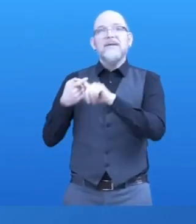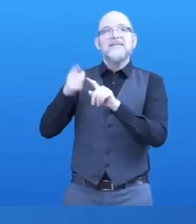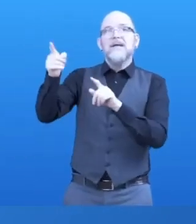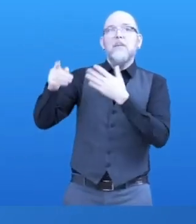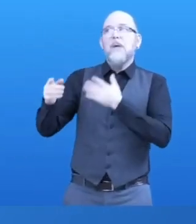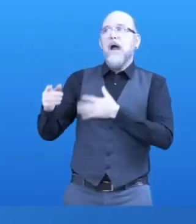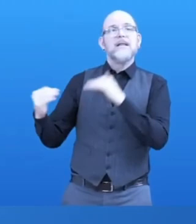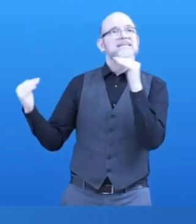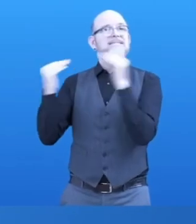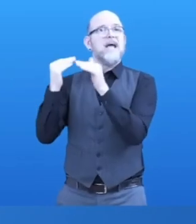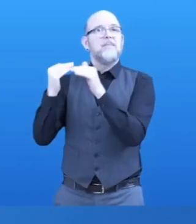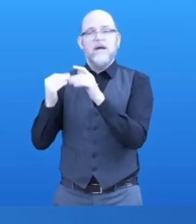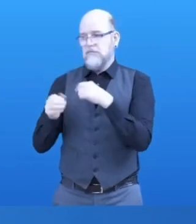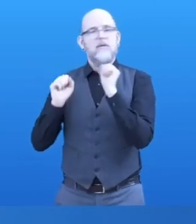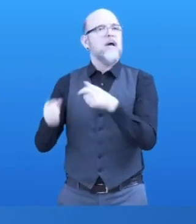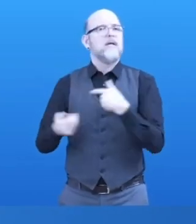less than $100.